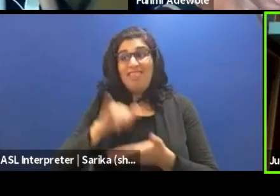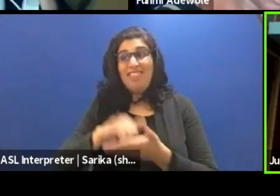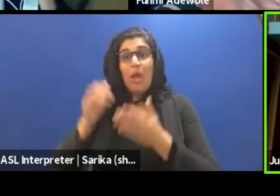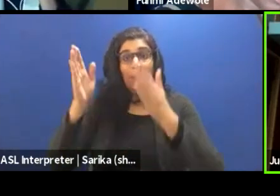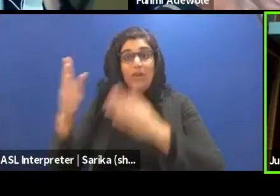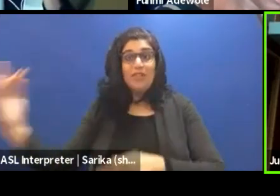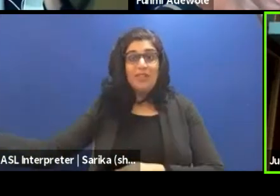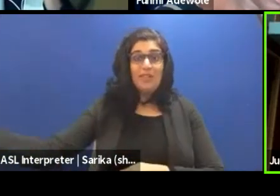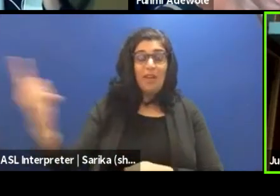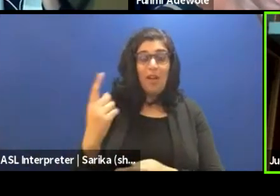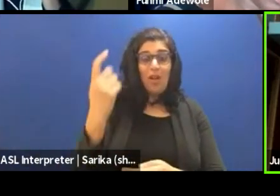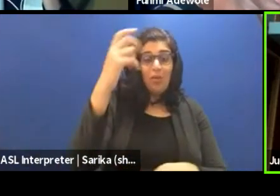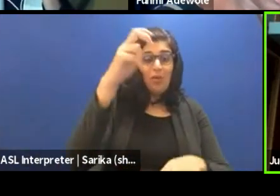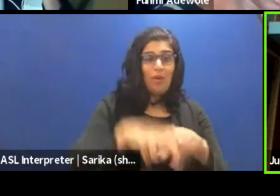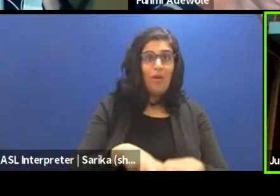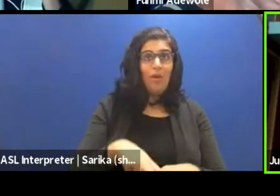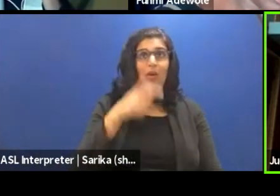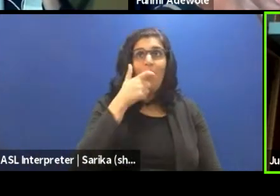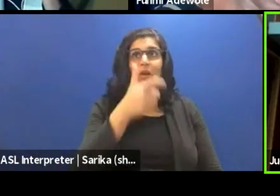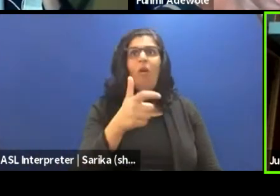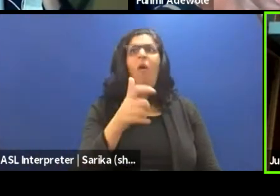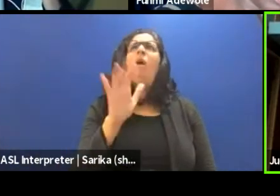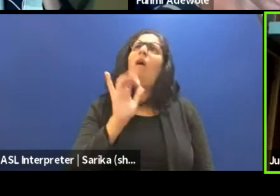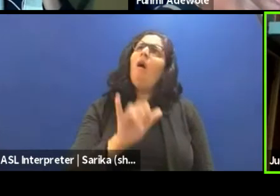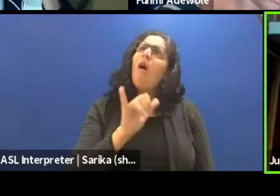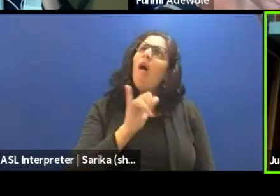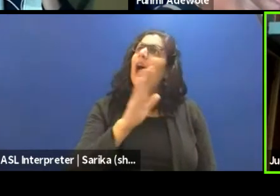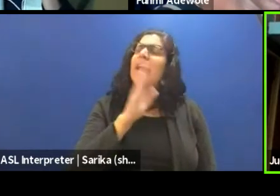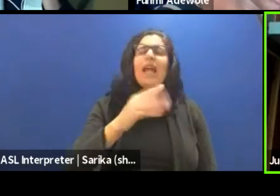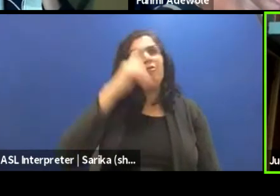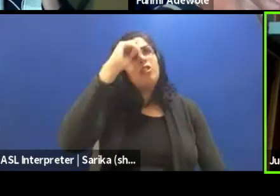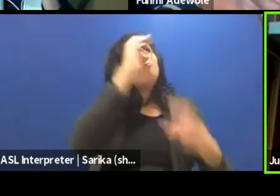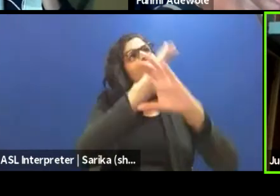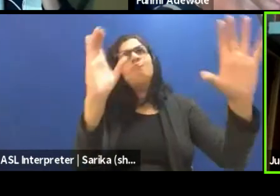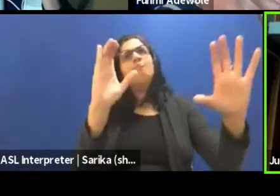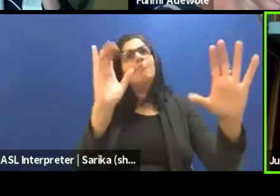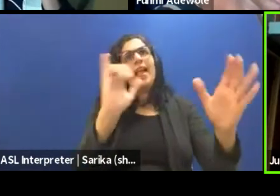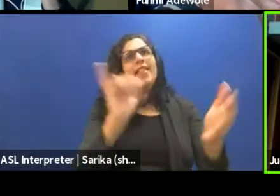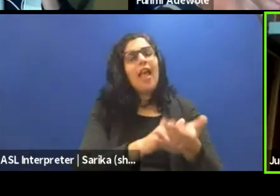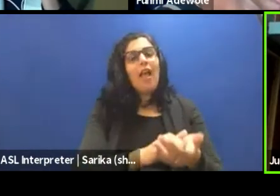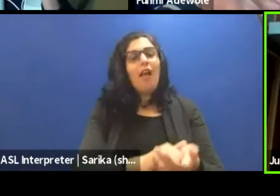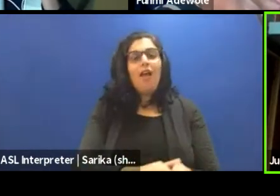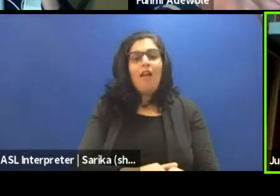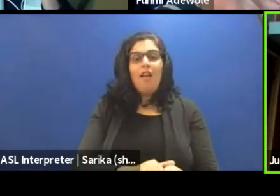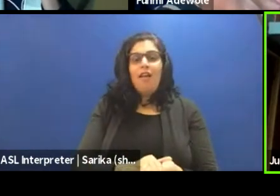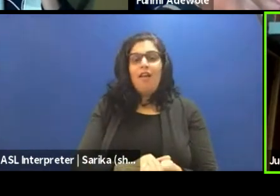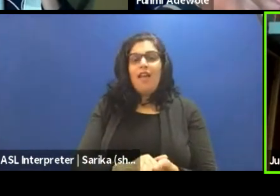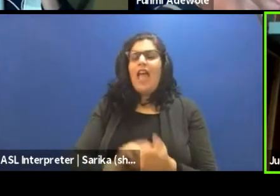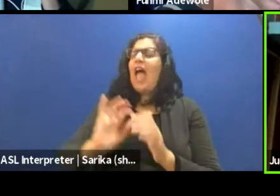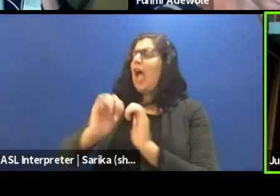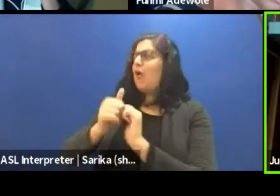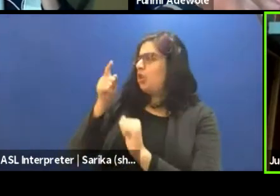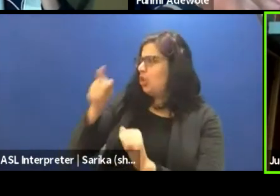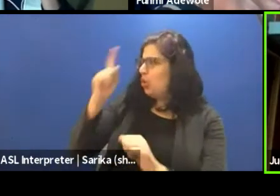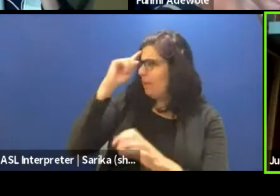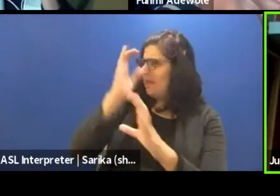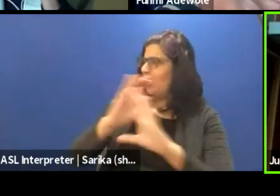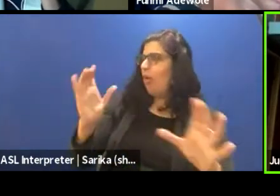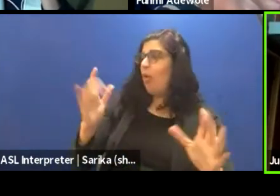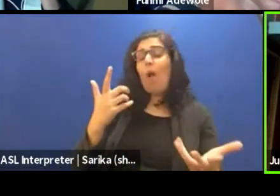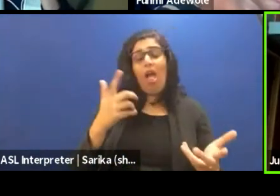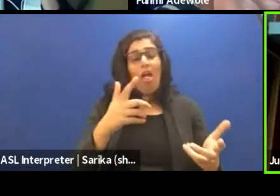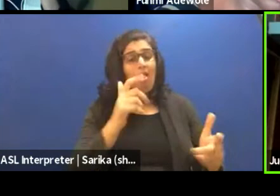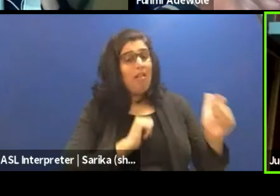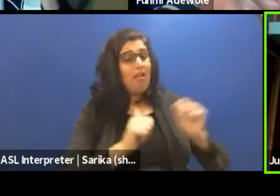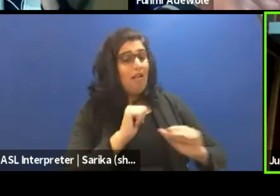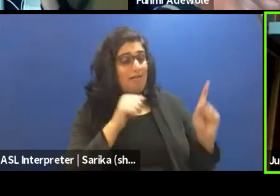it and the person's like, wow, I never saw it through this. And the person says, how do you picture it? And I say, well, this actor